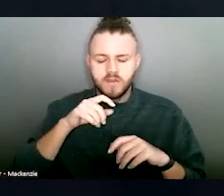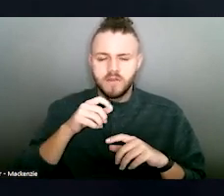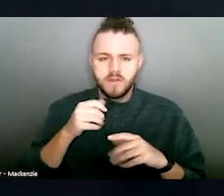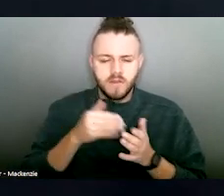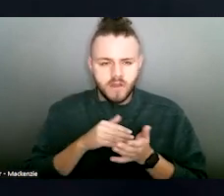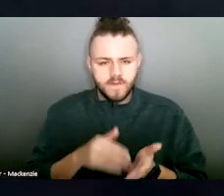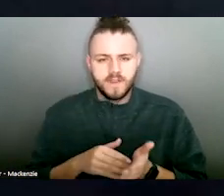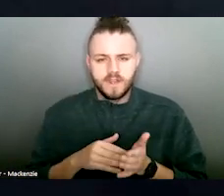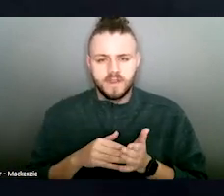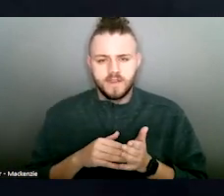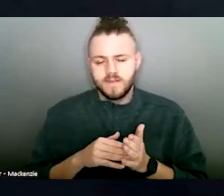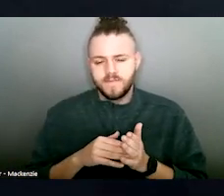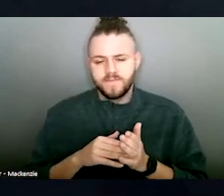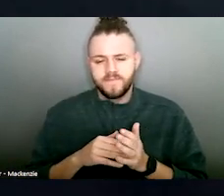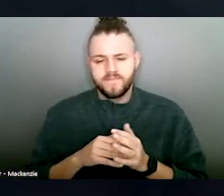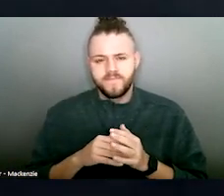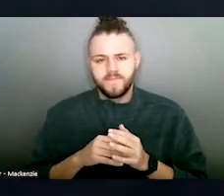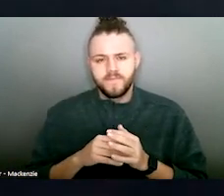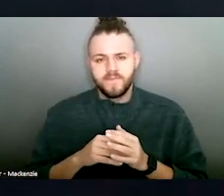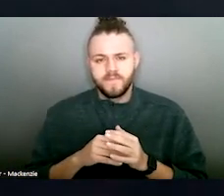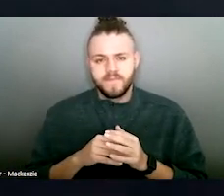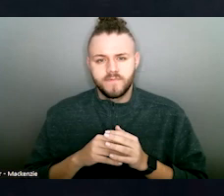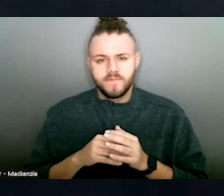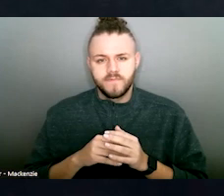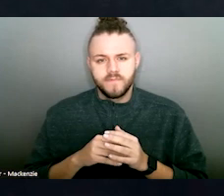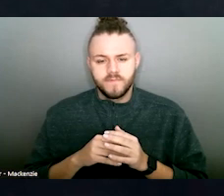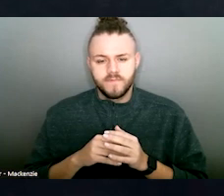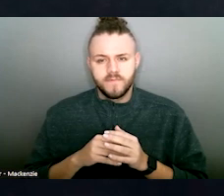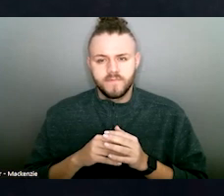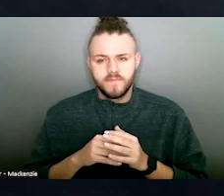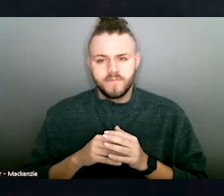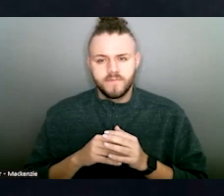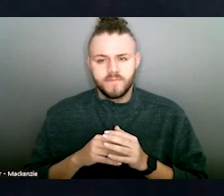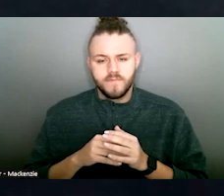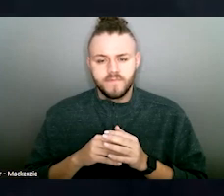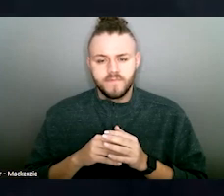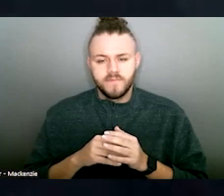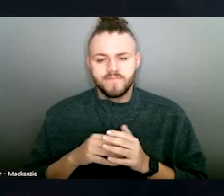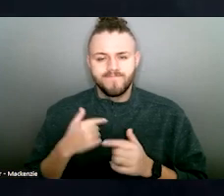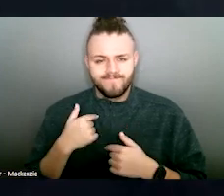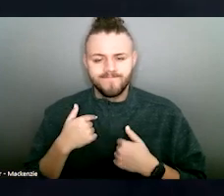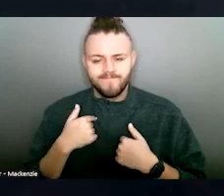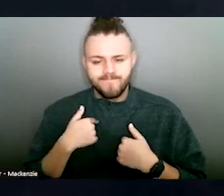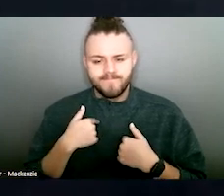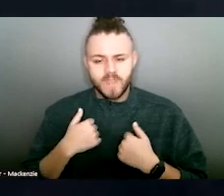she, and she is me. Greetings. My name is Krista Helody, and I am a provider of domestic violence.